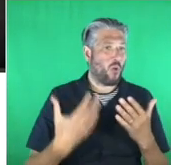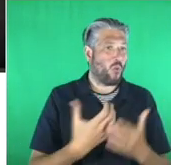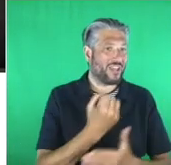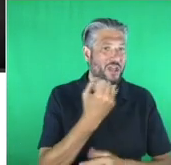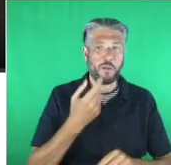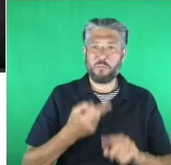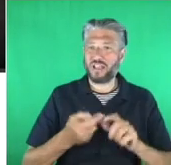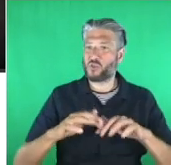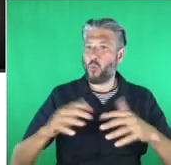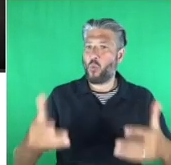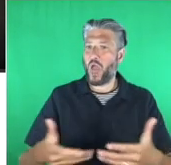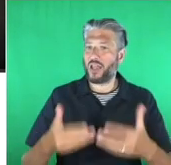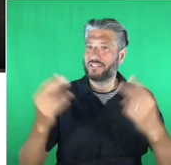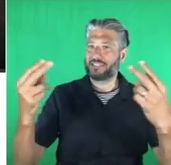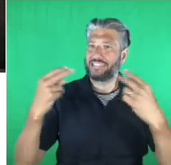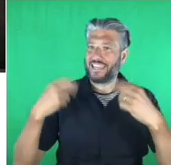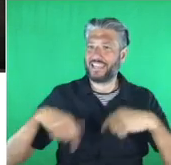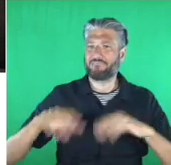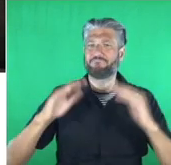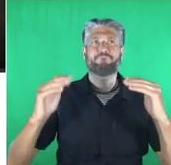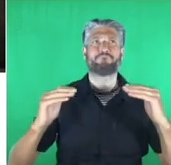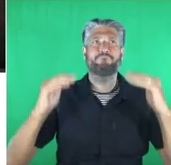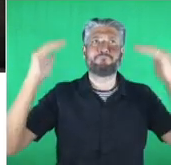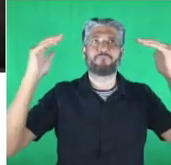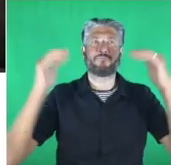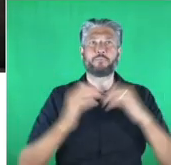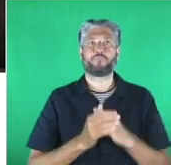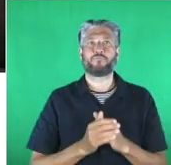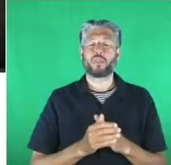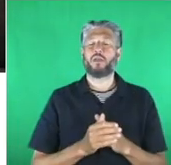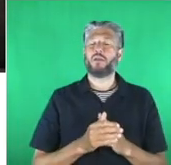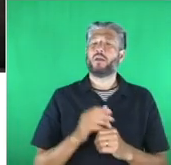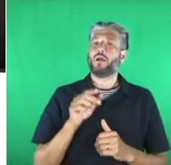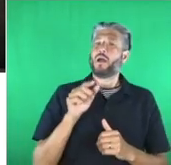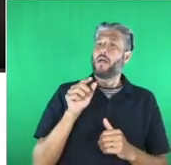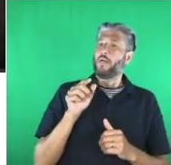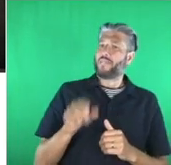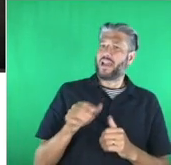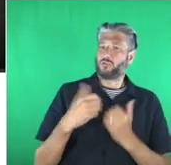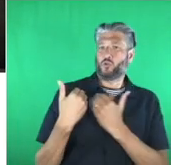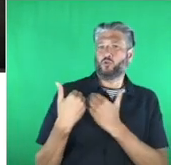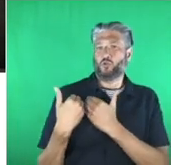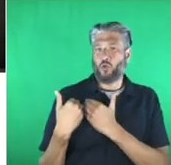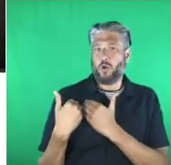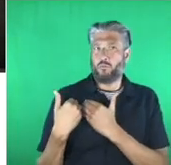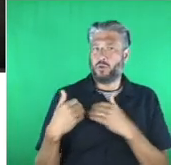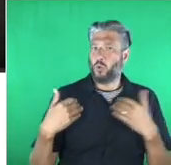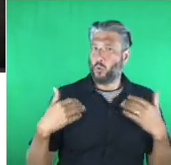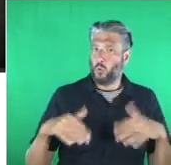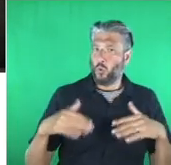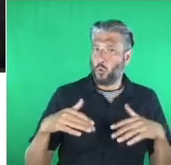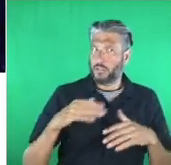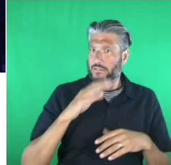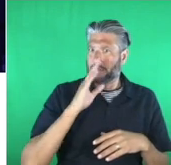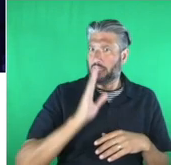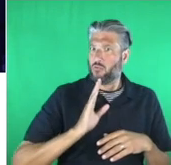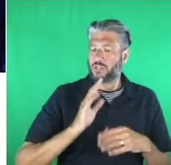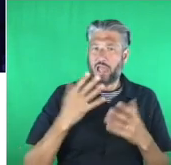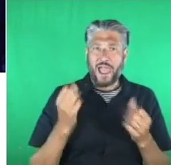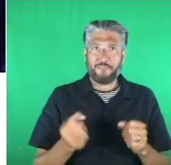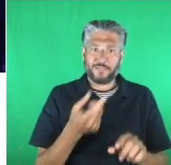it's not a job to be sniffed at either, because it is so difficult to decide who are going to be the winners when you've got so many great entries in front of you.